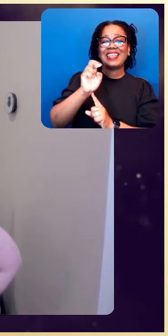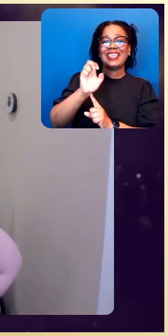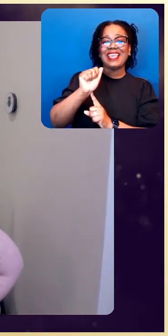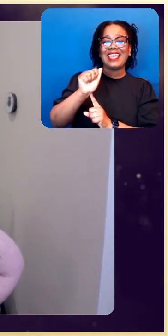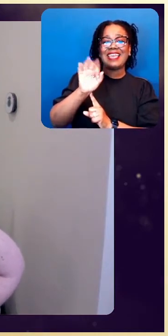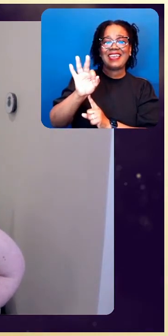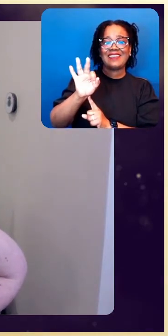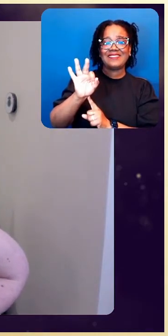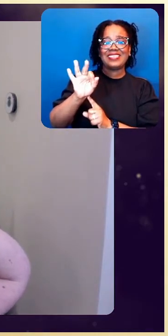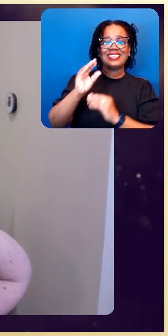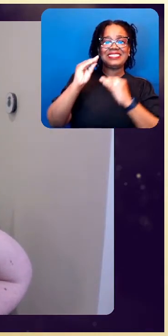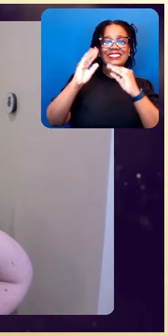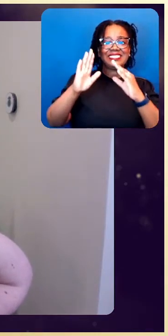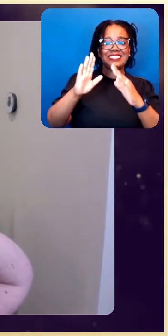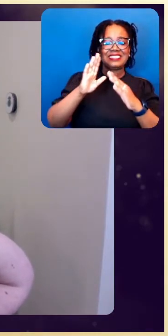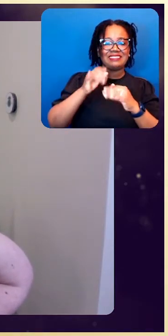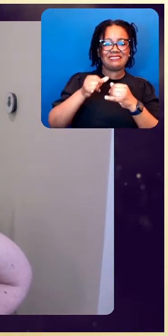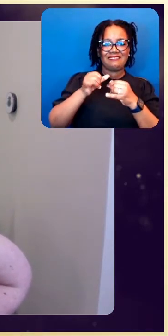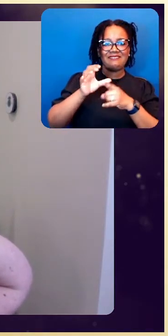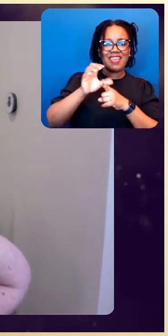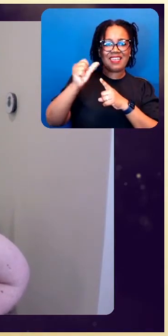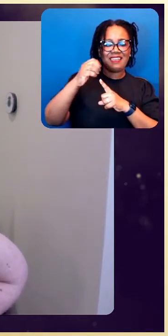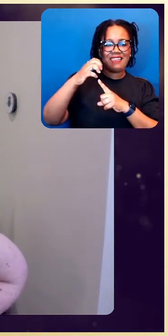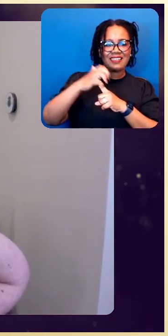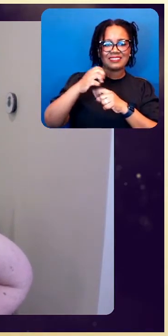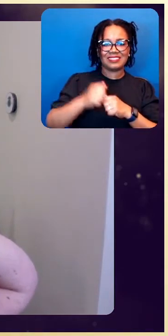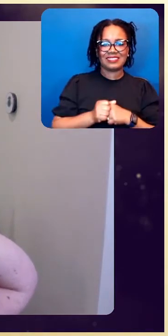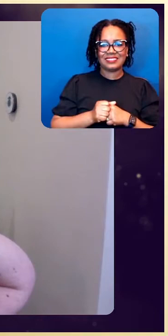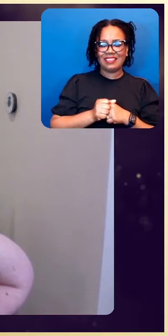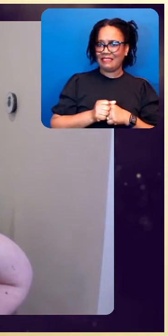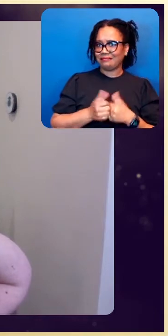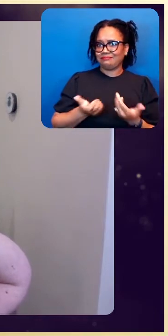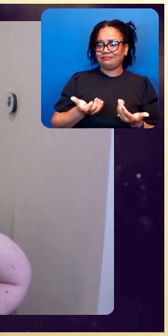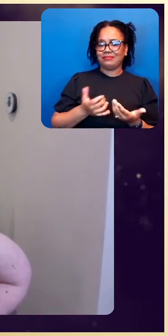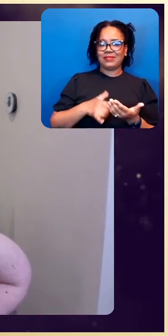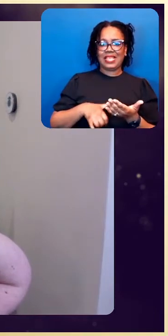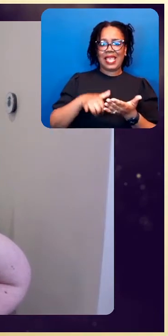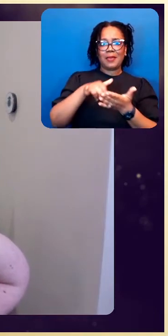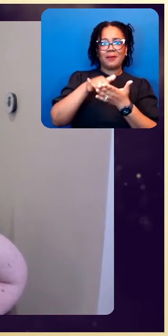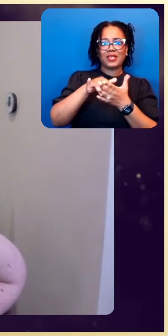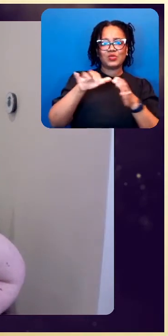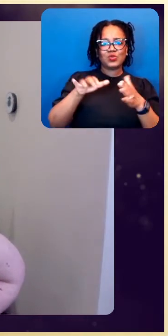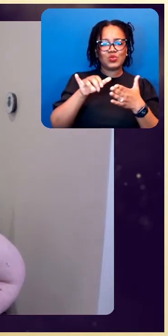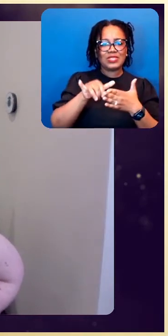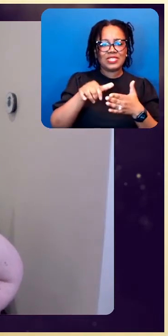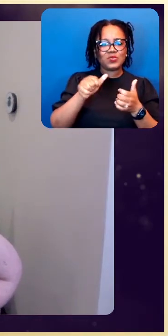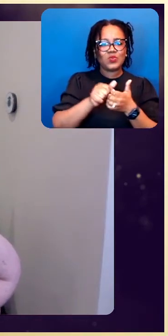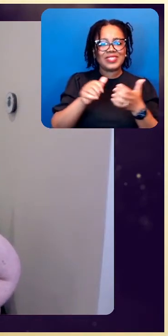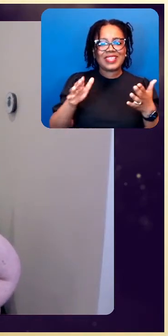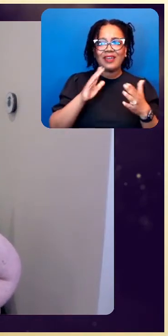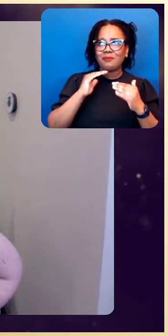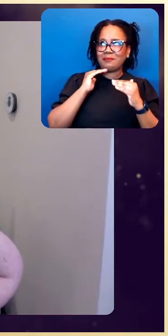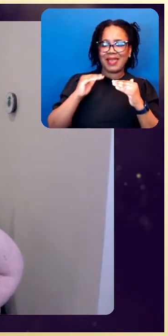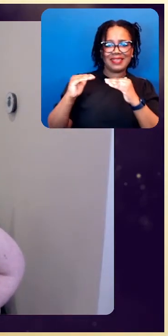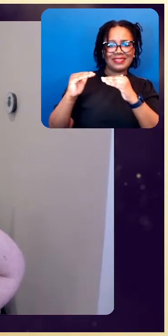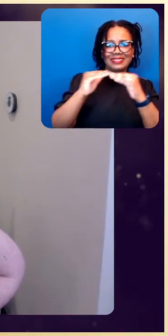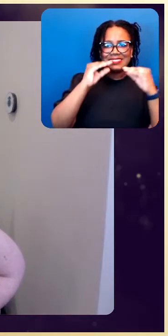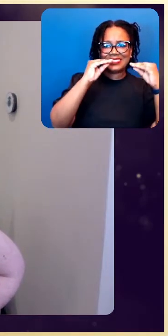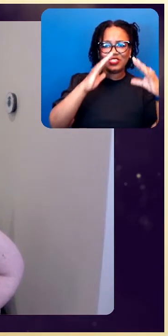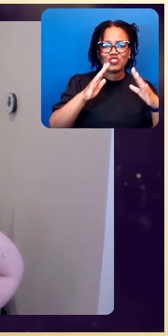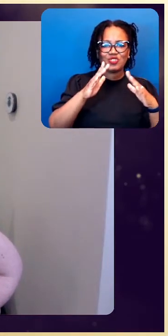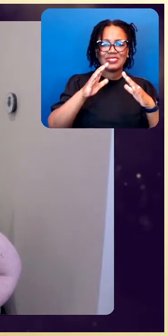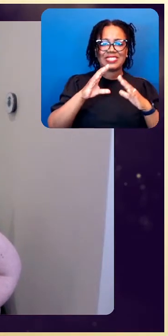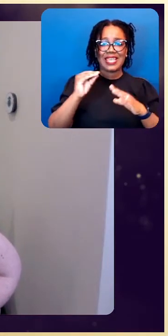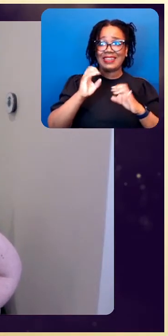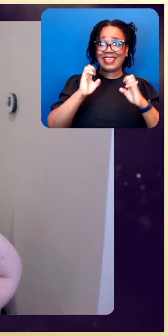I honestly could not have done this without my fellow teachers and educators. I would